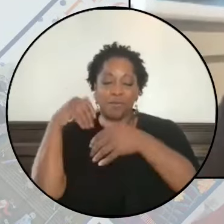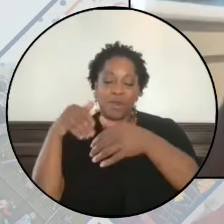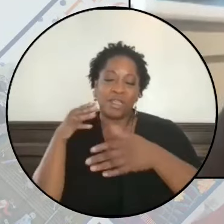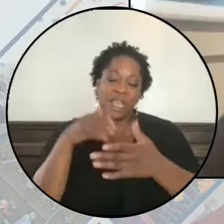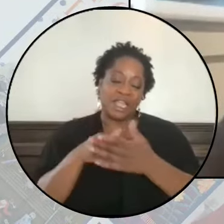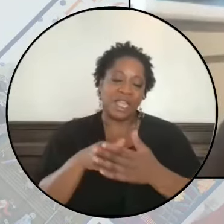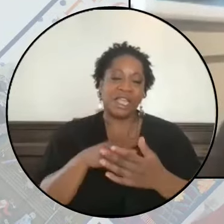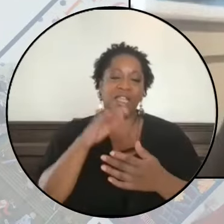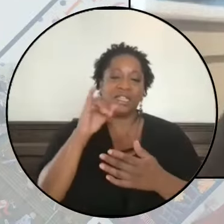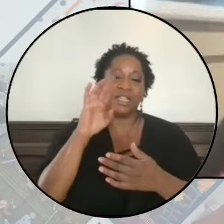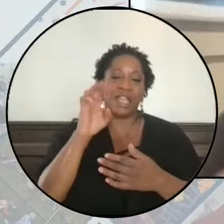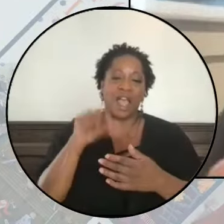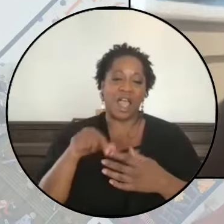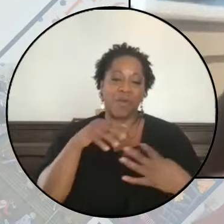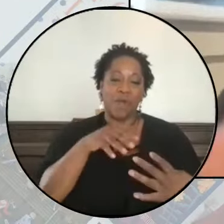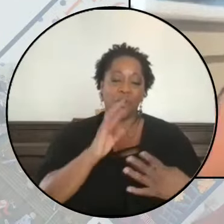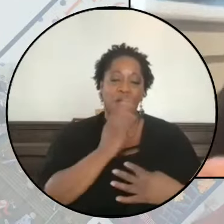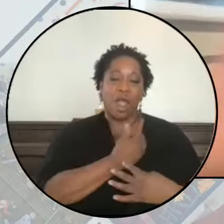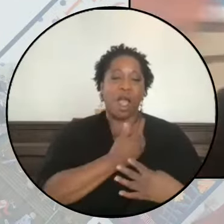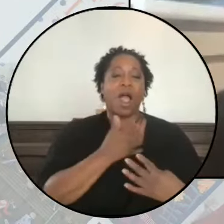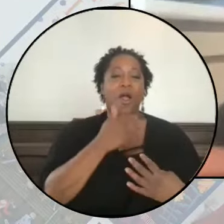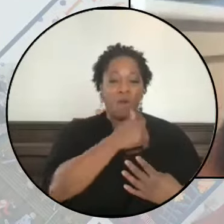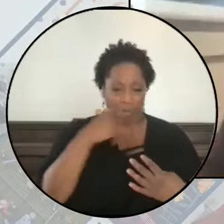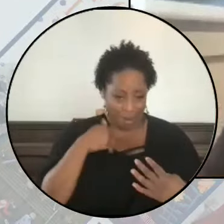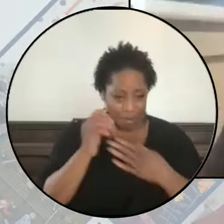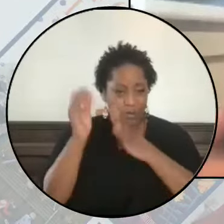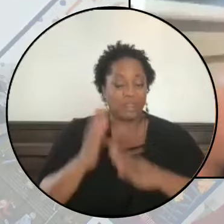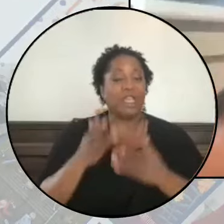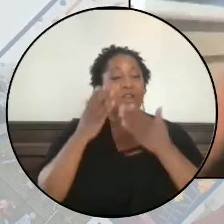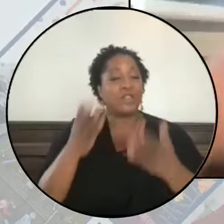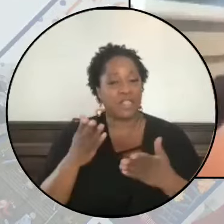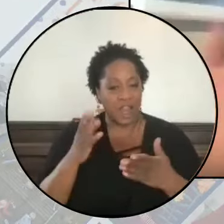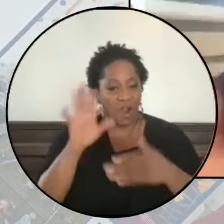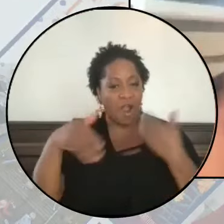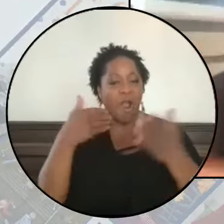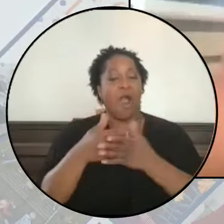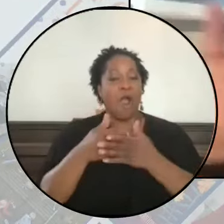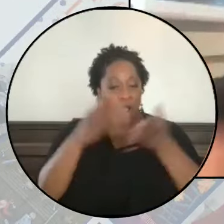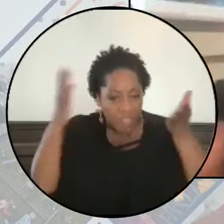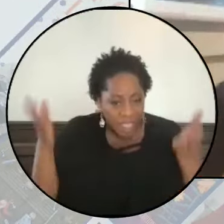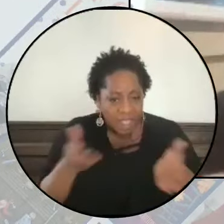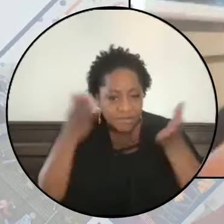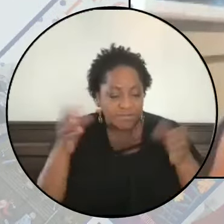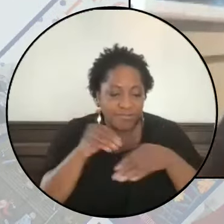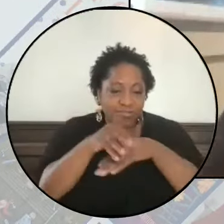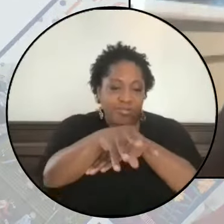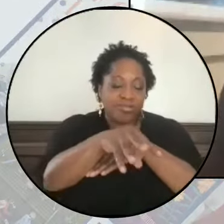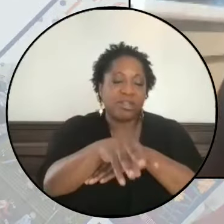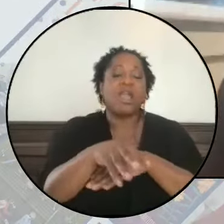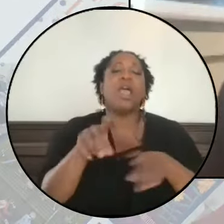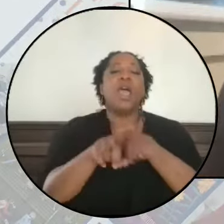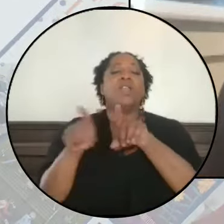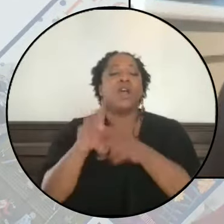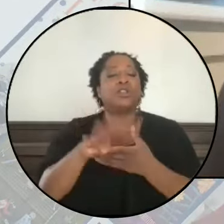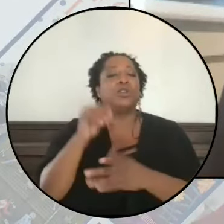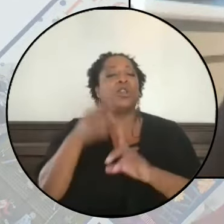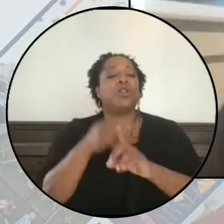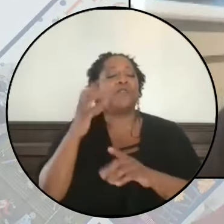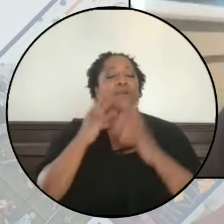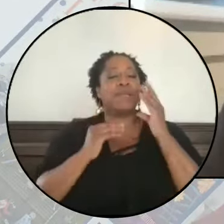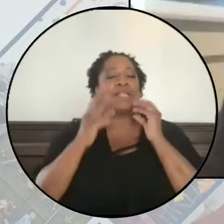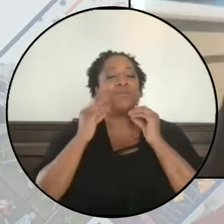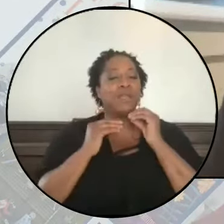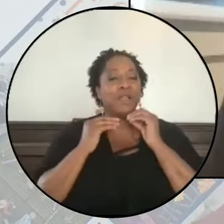some of our members were leaders. We carry that forward, all of us here. We must carry that forward. And we must also learn from our